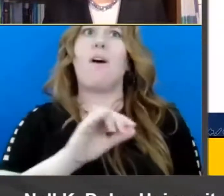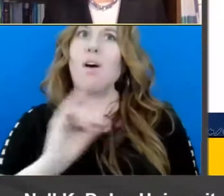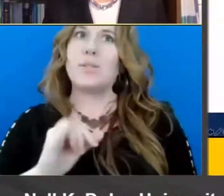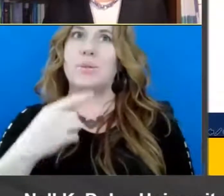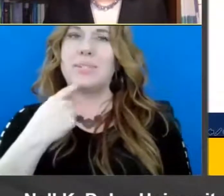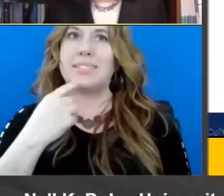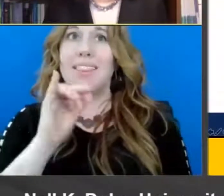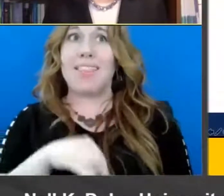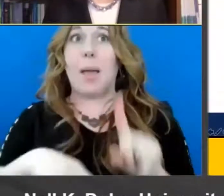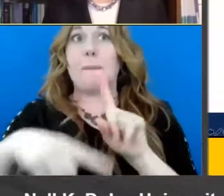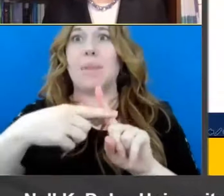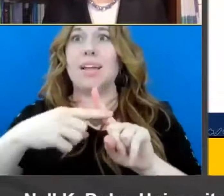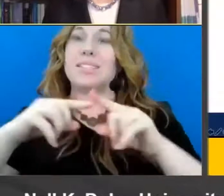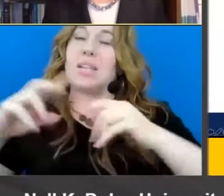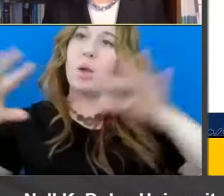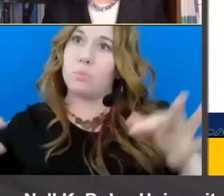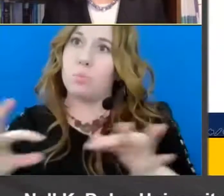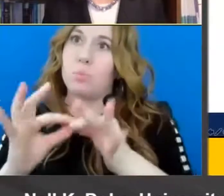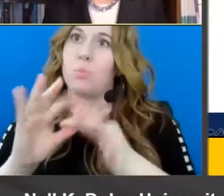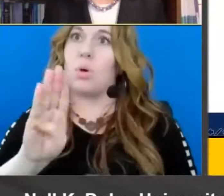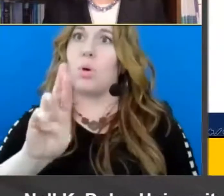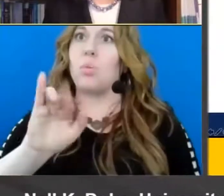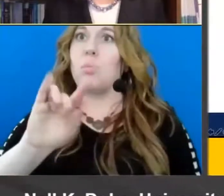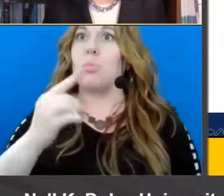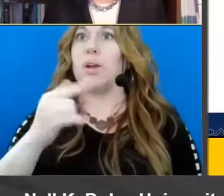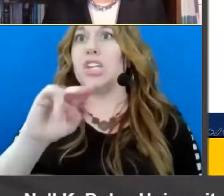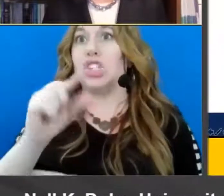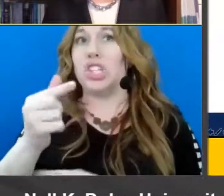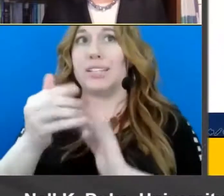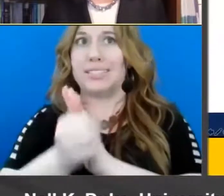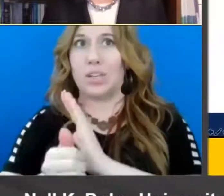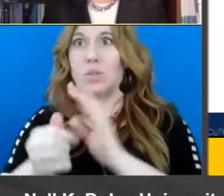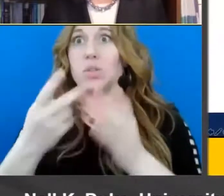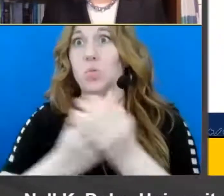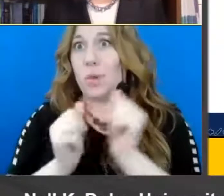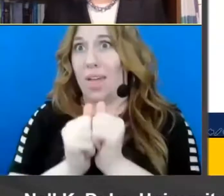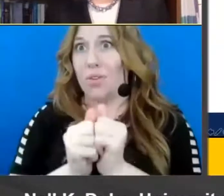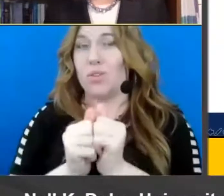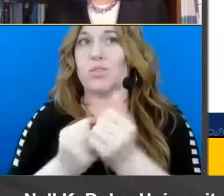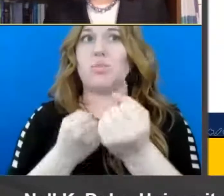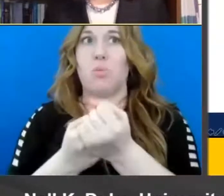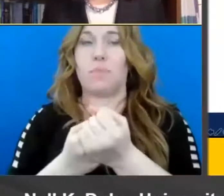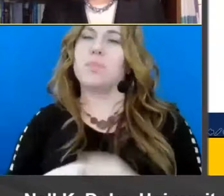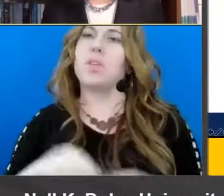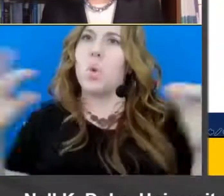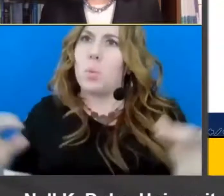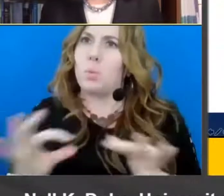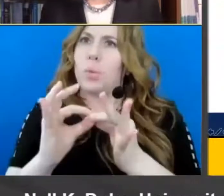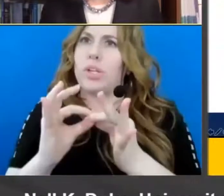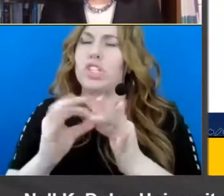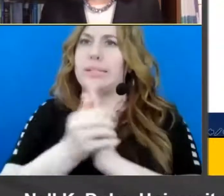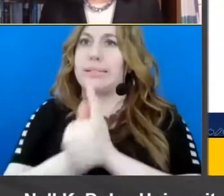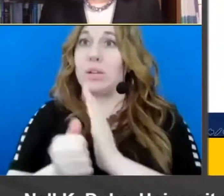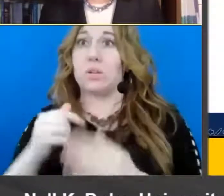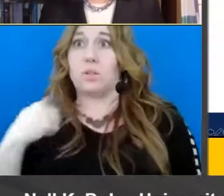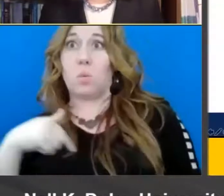and bridging skills supports reading comprehension development um so three bridging skills that we talk about in the paper